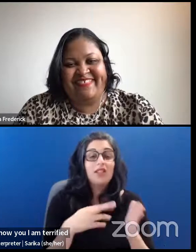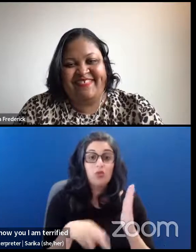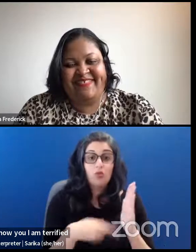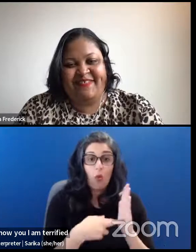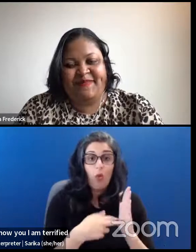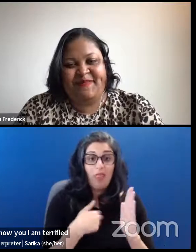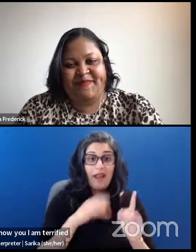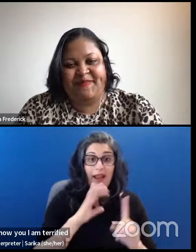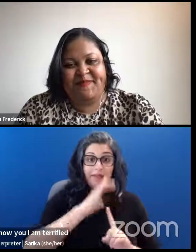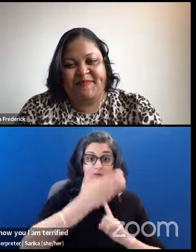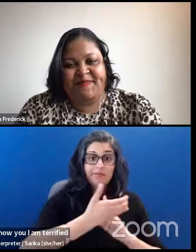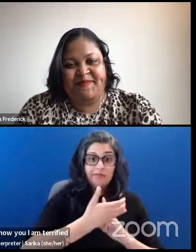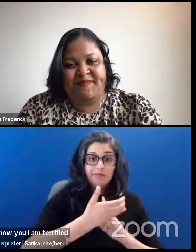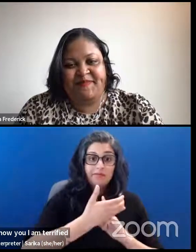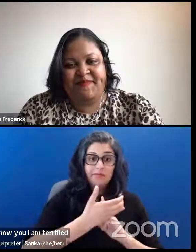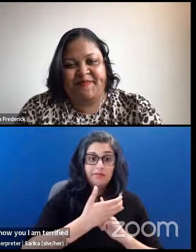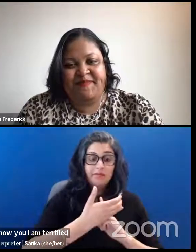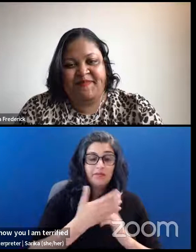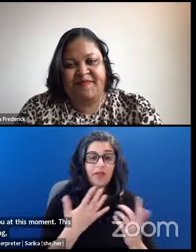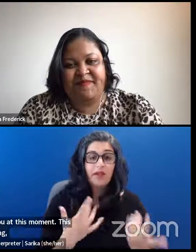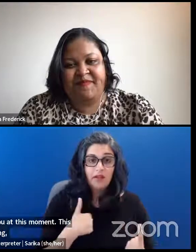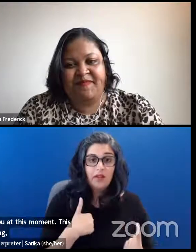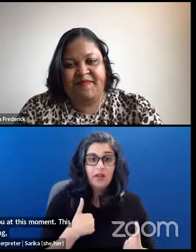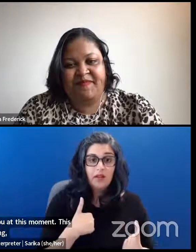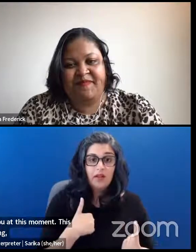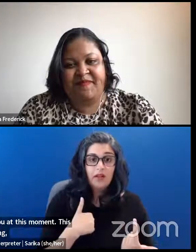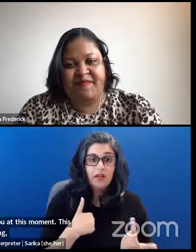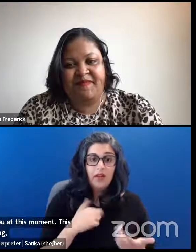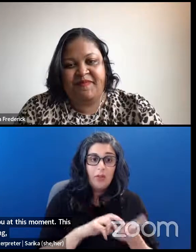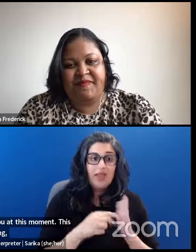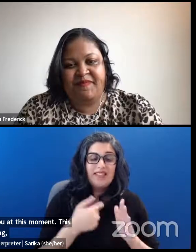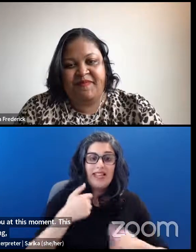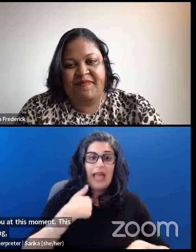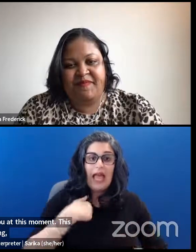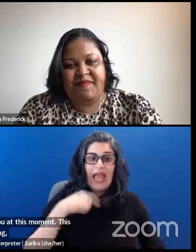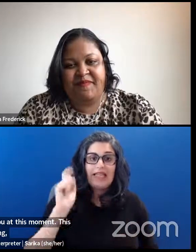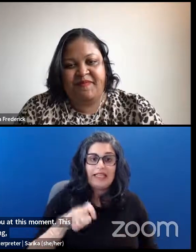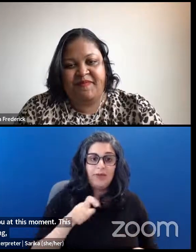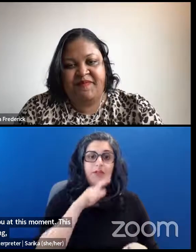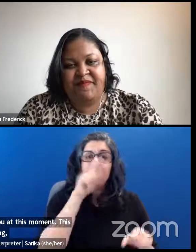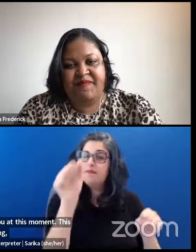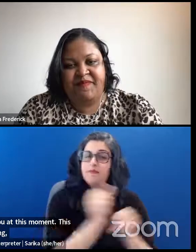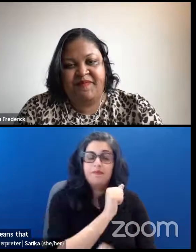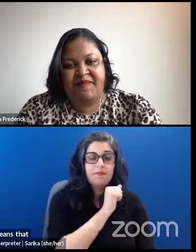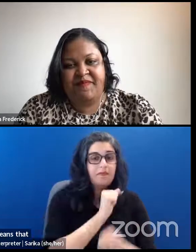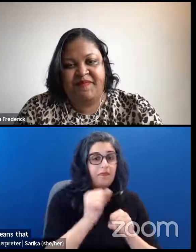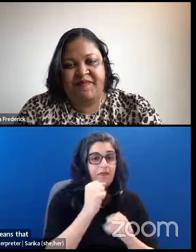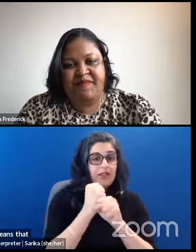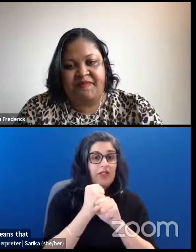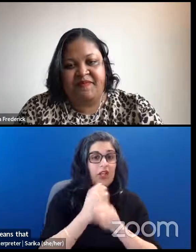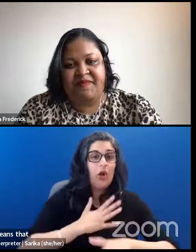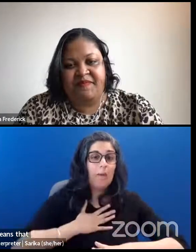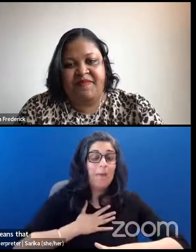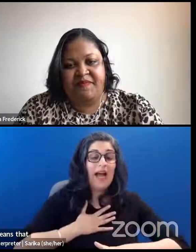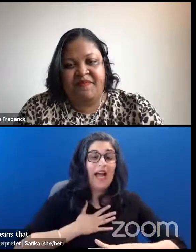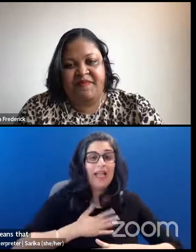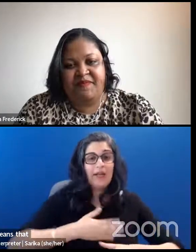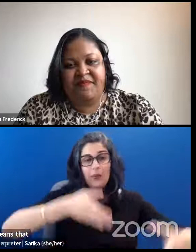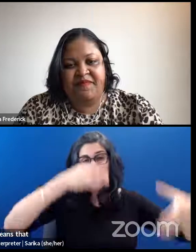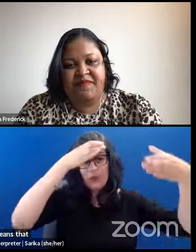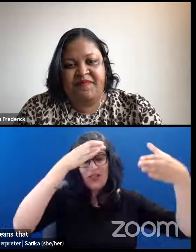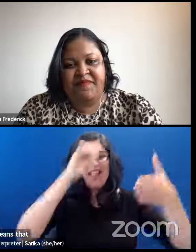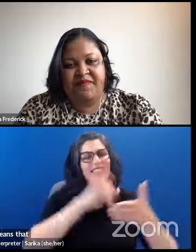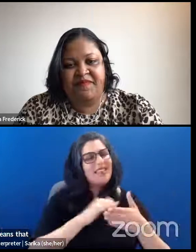playing, I have come to feel means that I need to be absolutely secure in my expertise, which is not a human